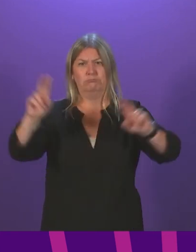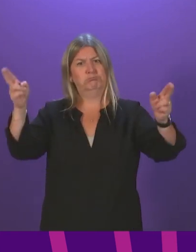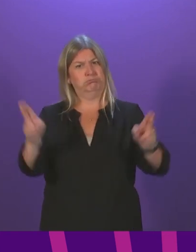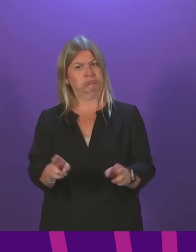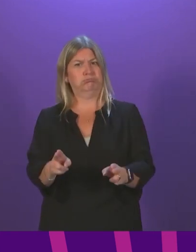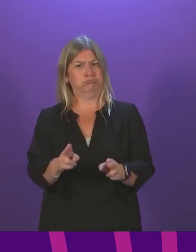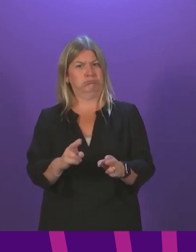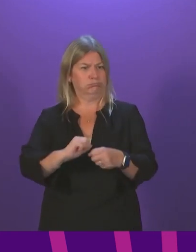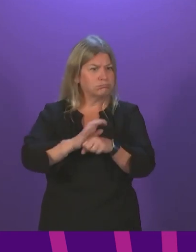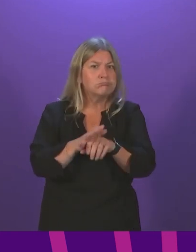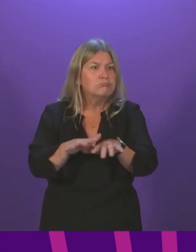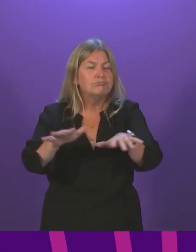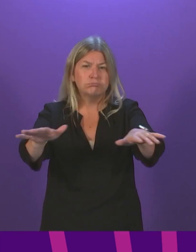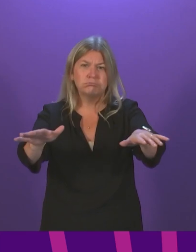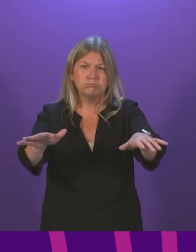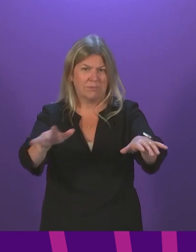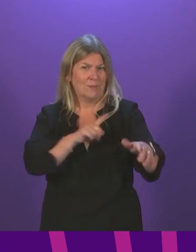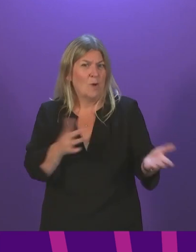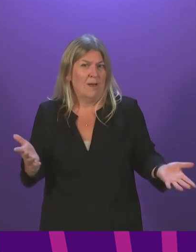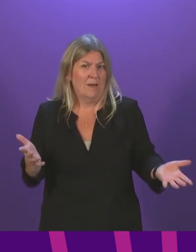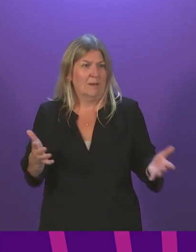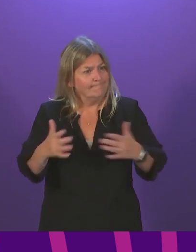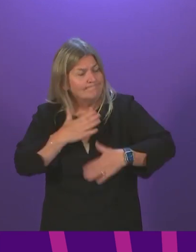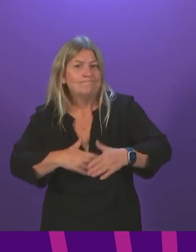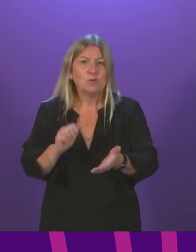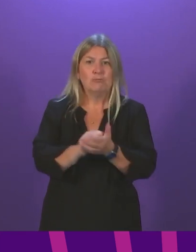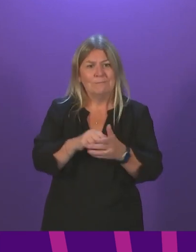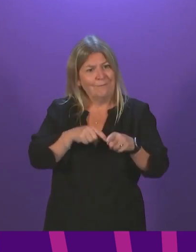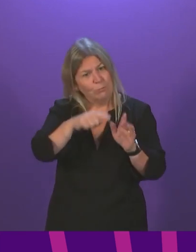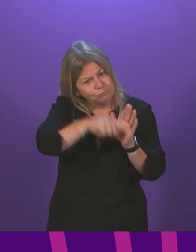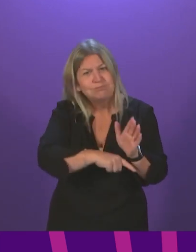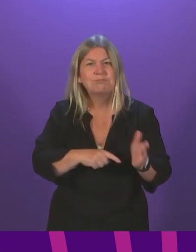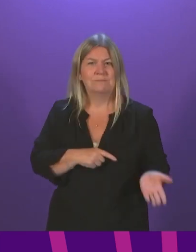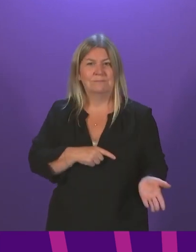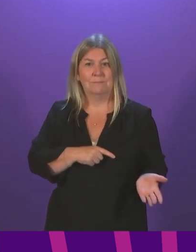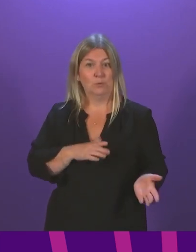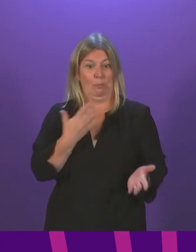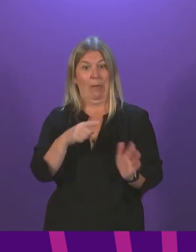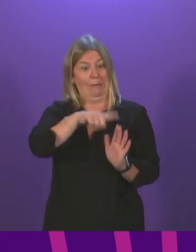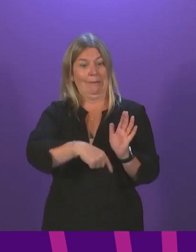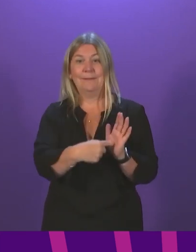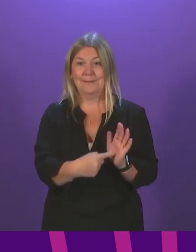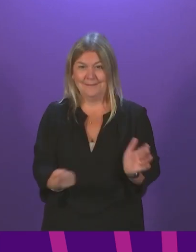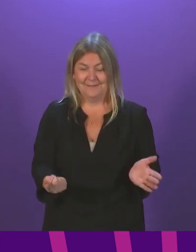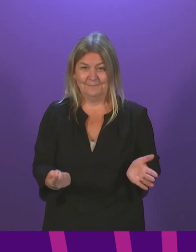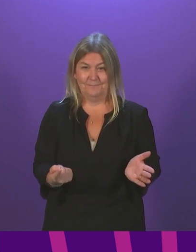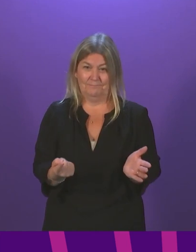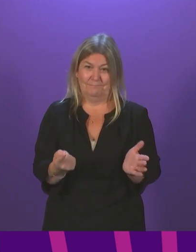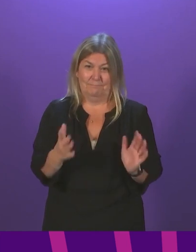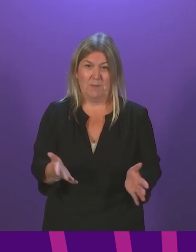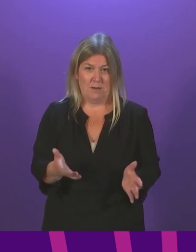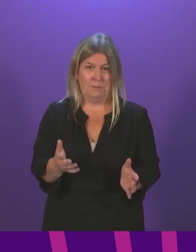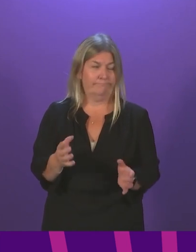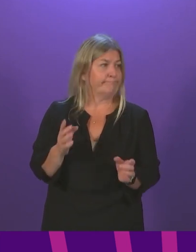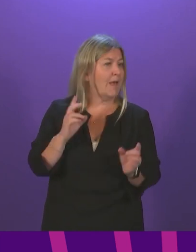help alleviate that pressure. is also why, while none of us like these things, we are or would be responsible not